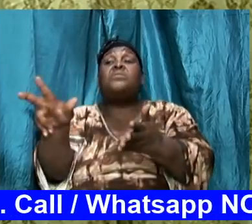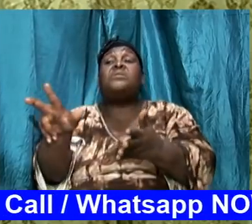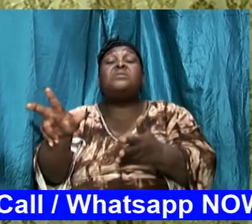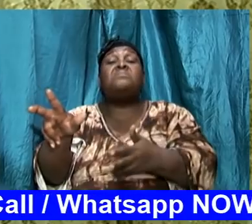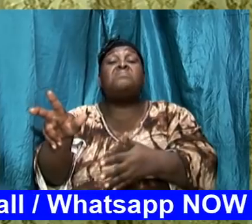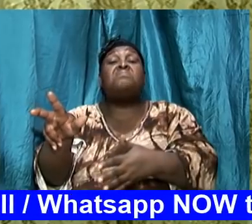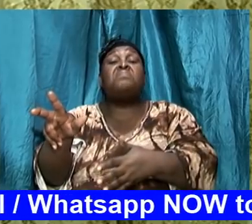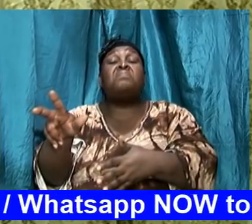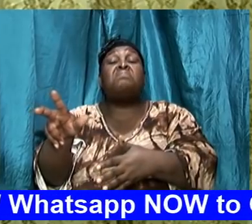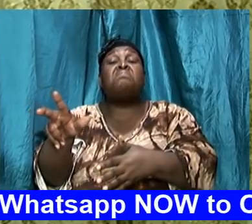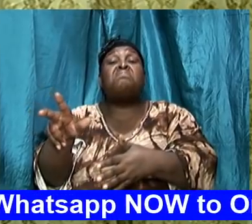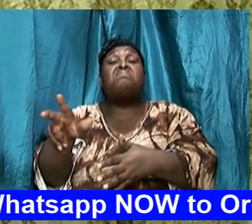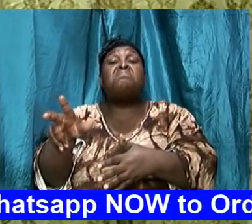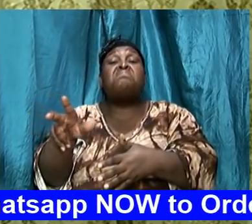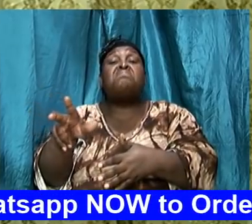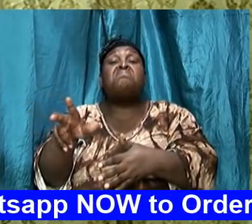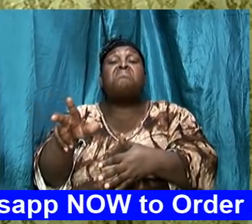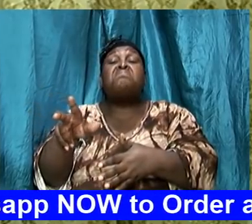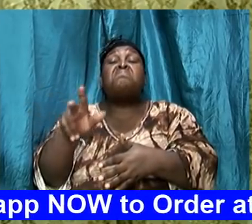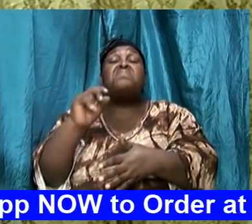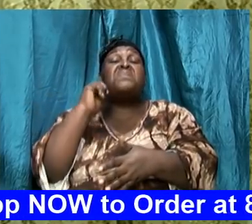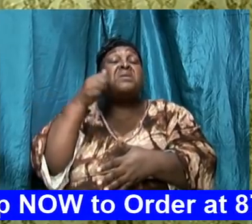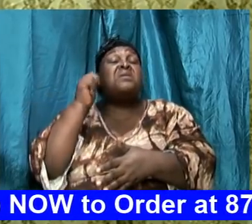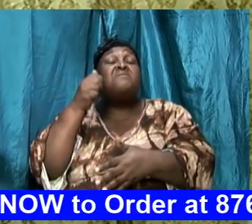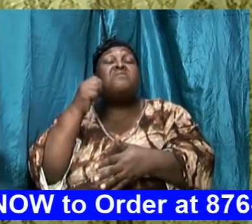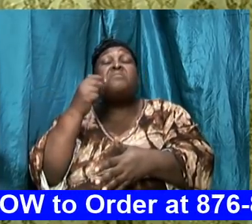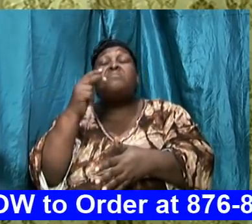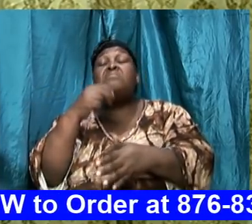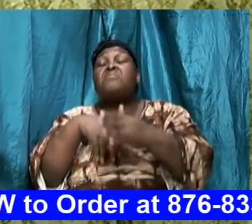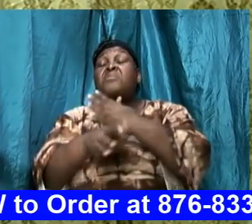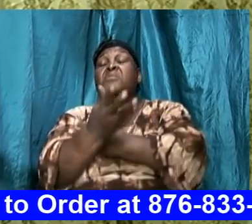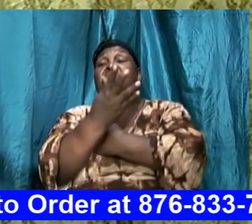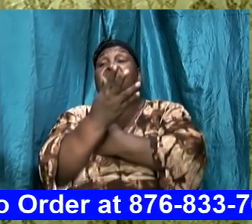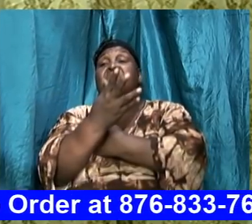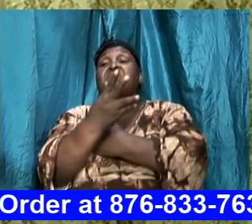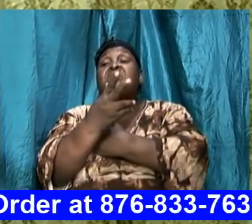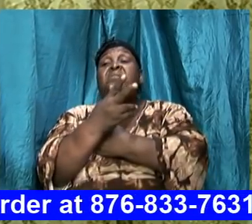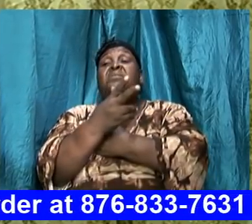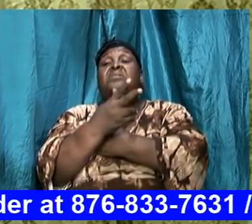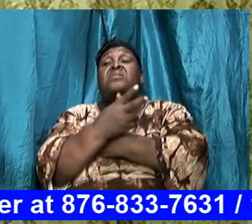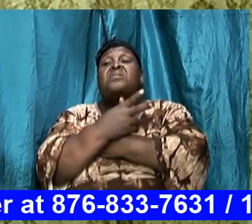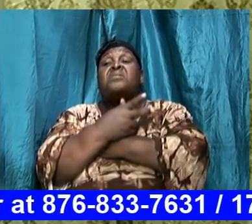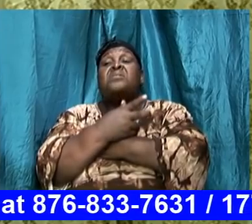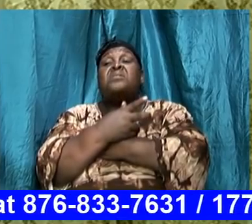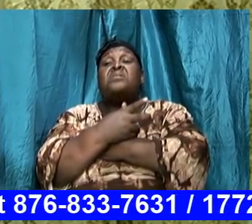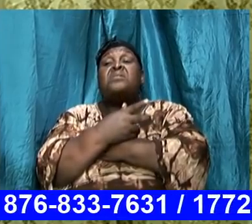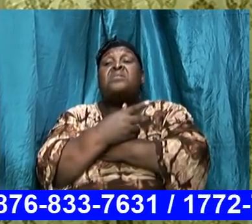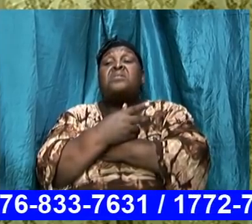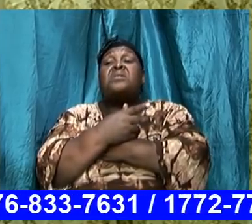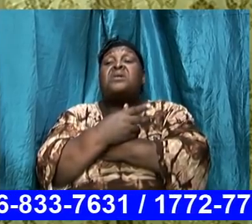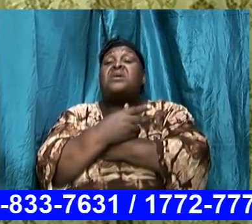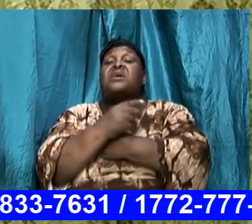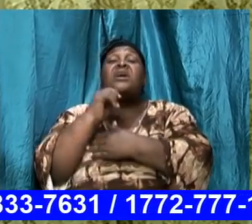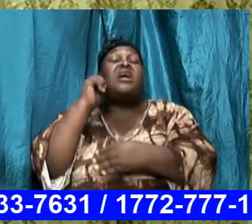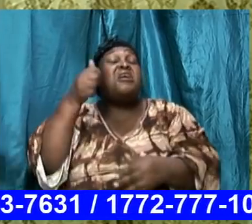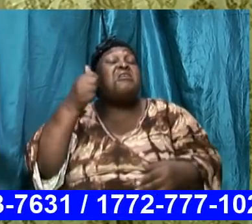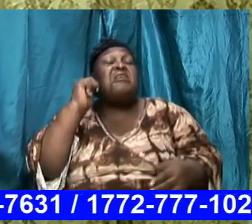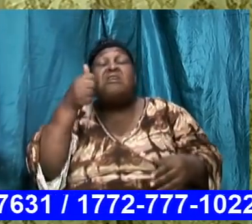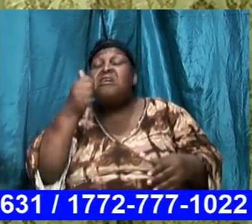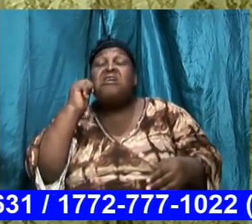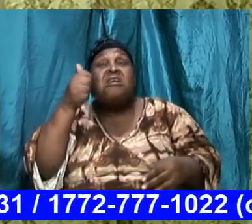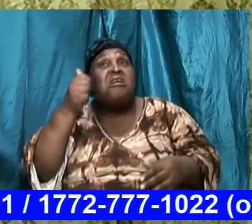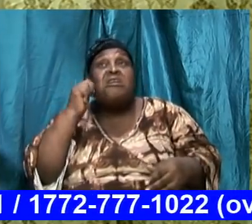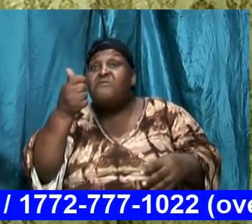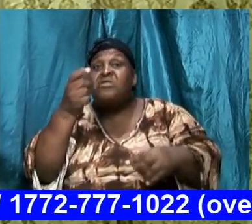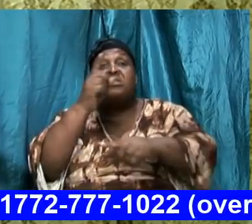every morning every evening remember no no this is every single day for